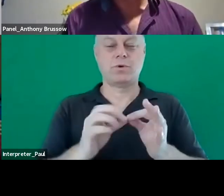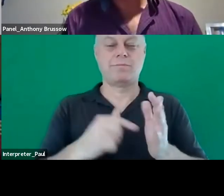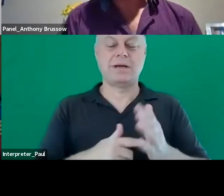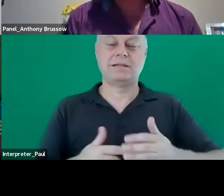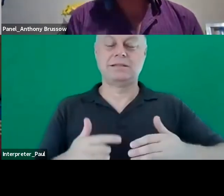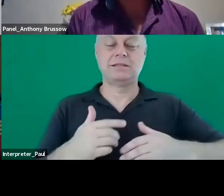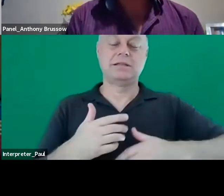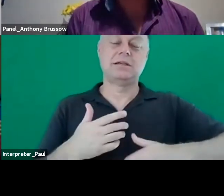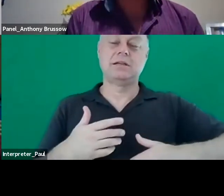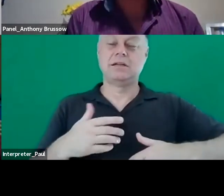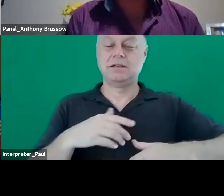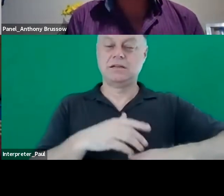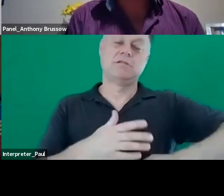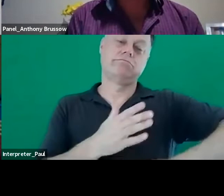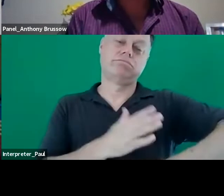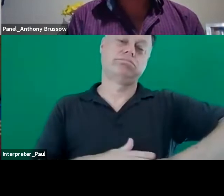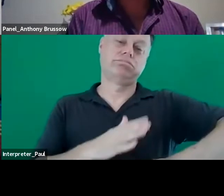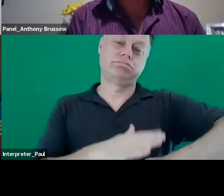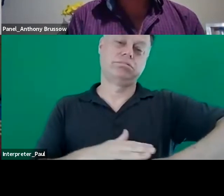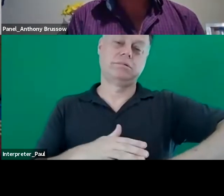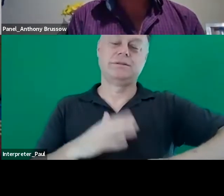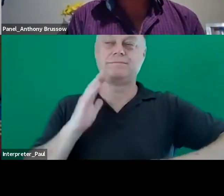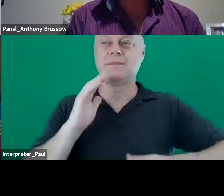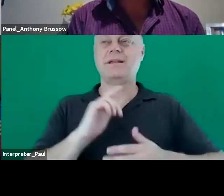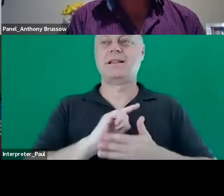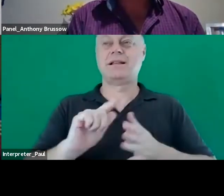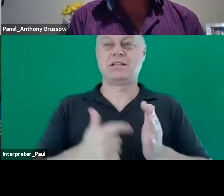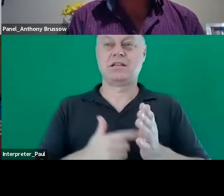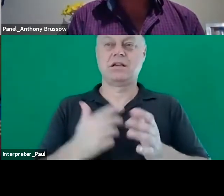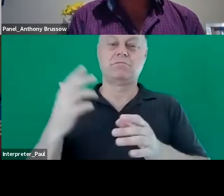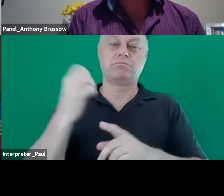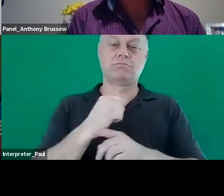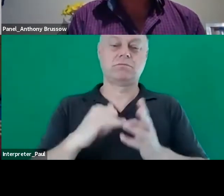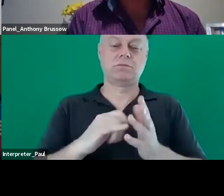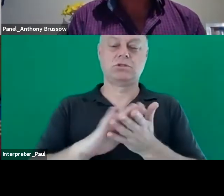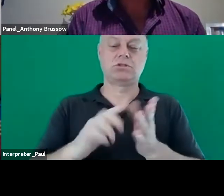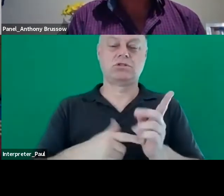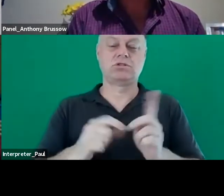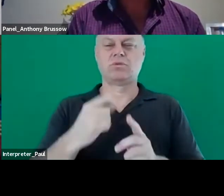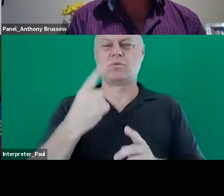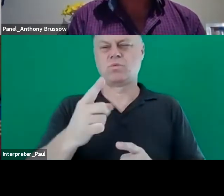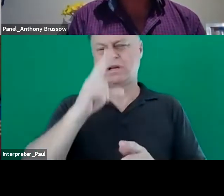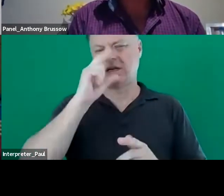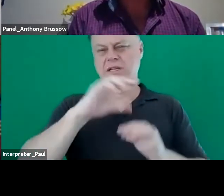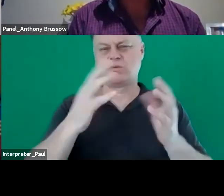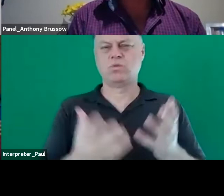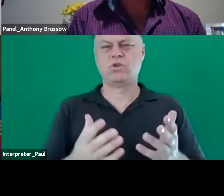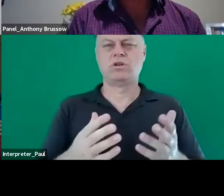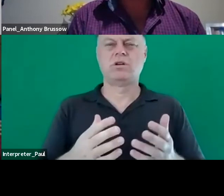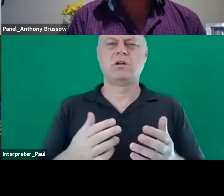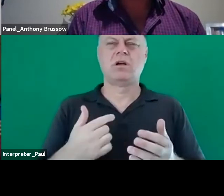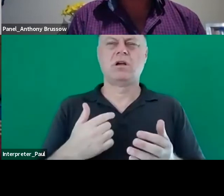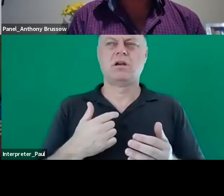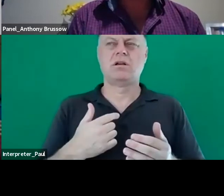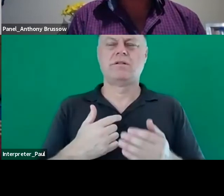i won a scholarship later that year to go to one young world which is a global youth conference where i was one of